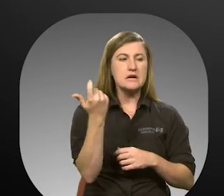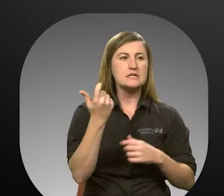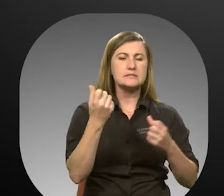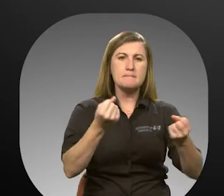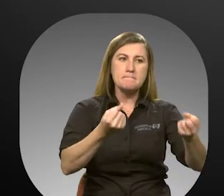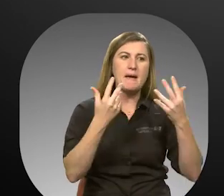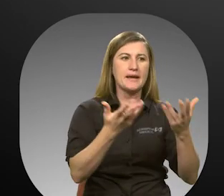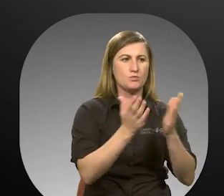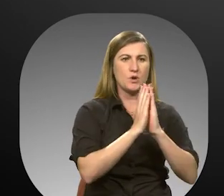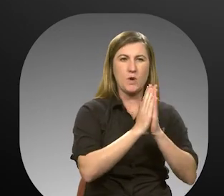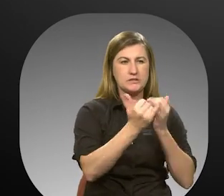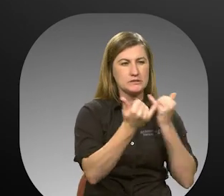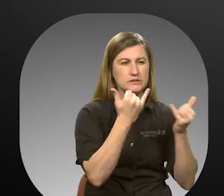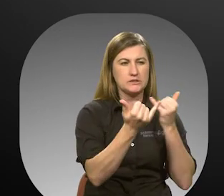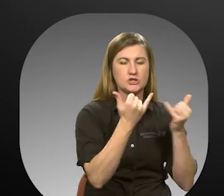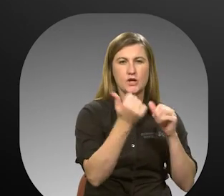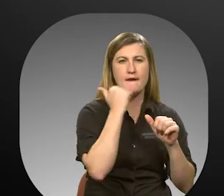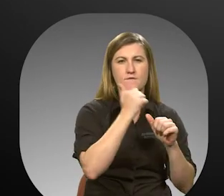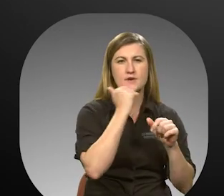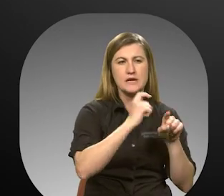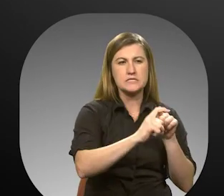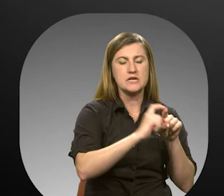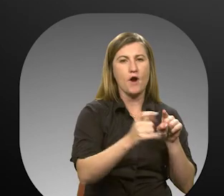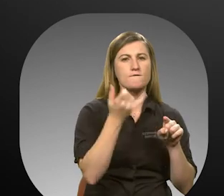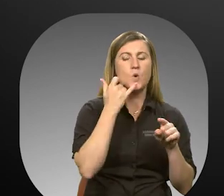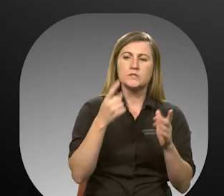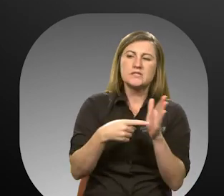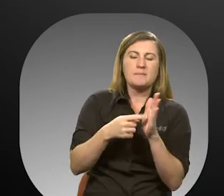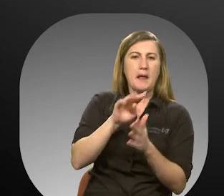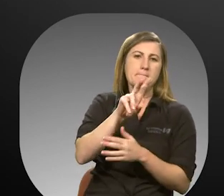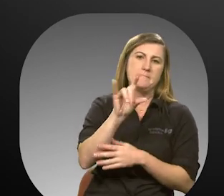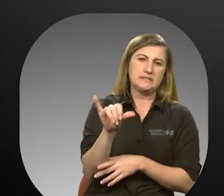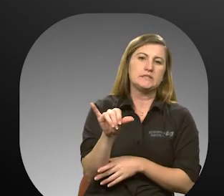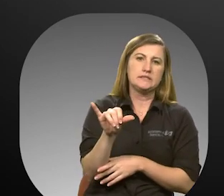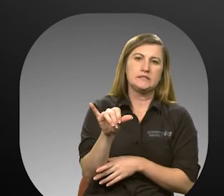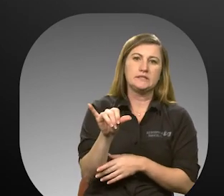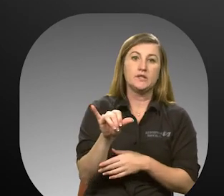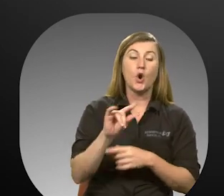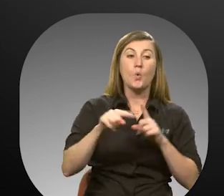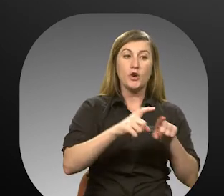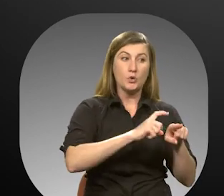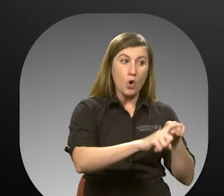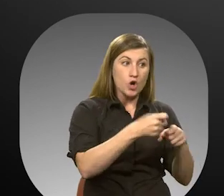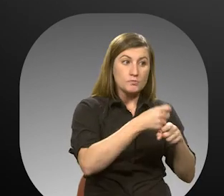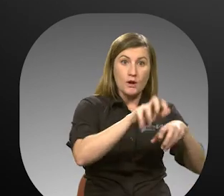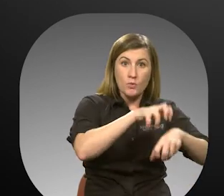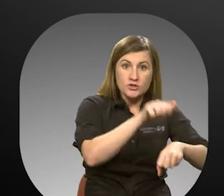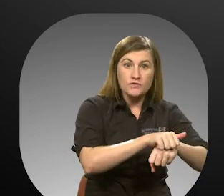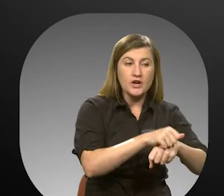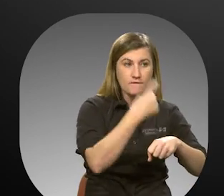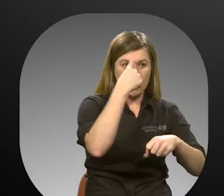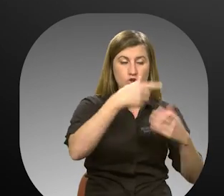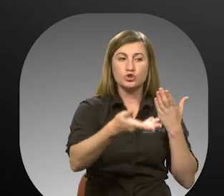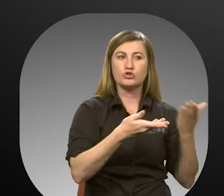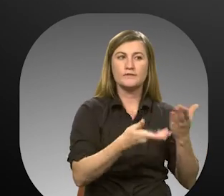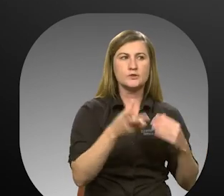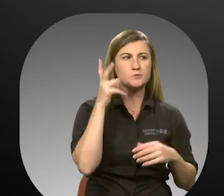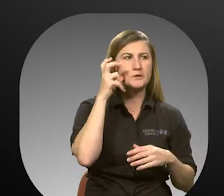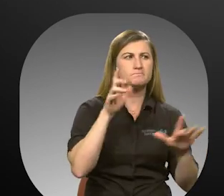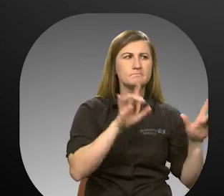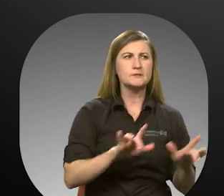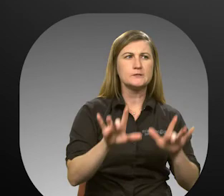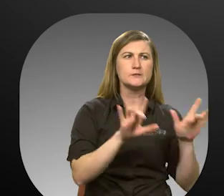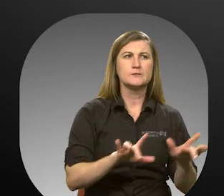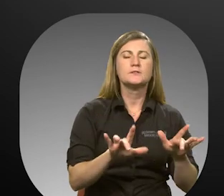of trip requests we receive on a daily basis, our phone lines are sometimes busy. When you call to make a reservation for service and hear a